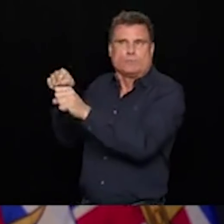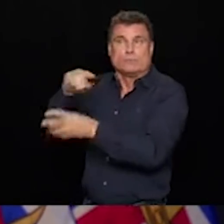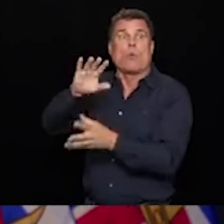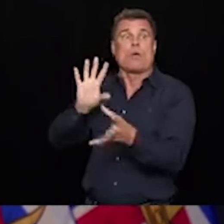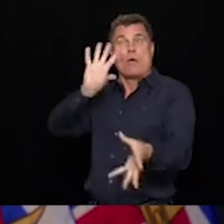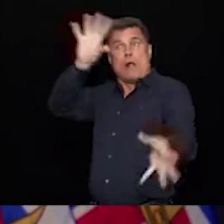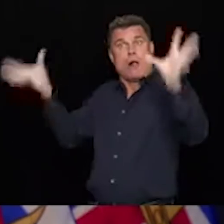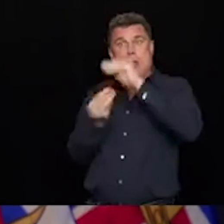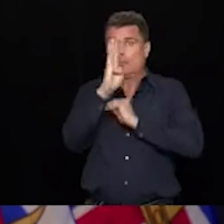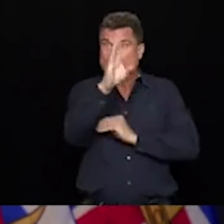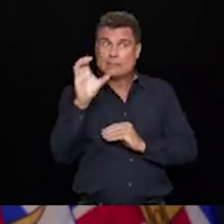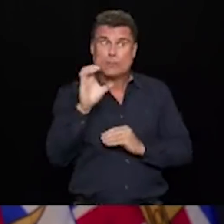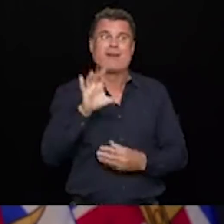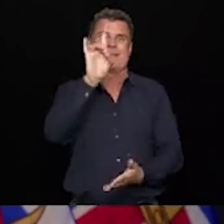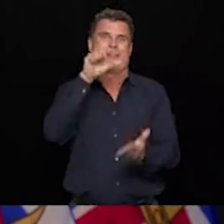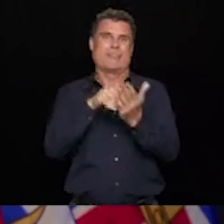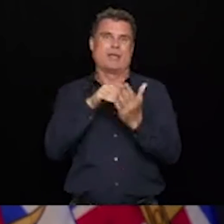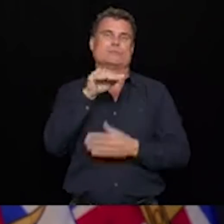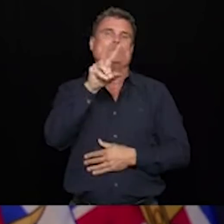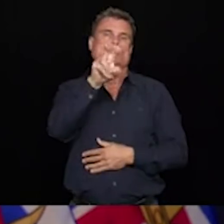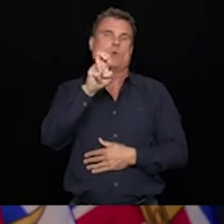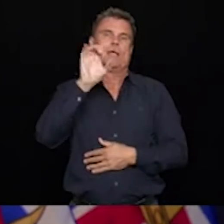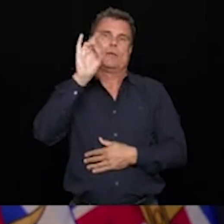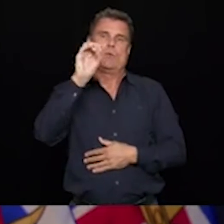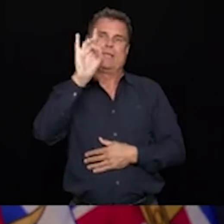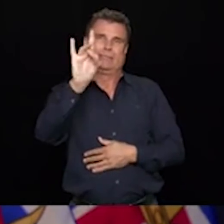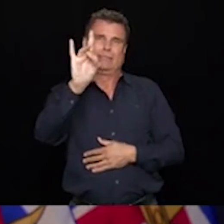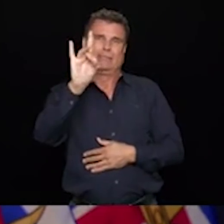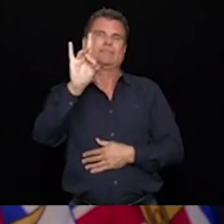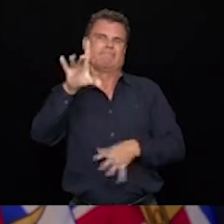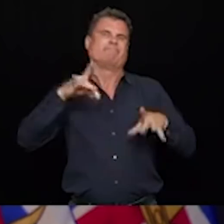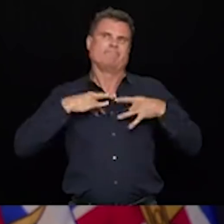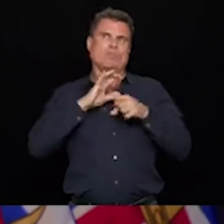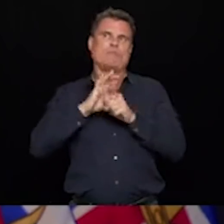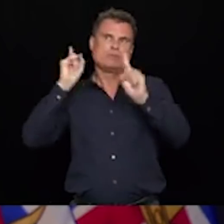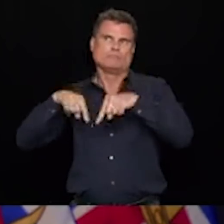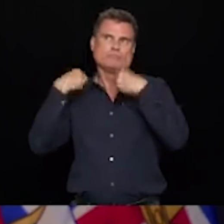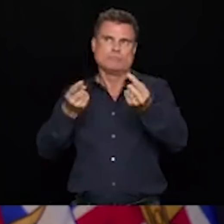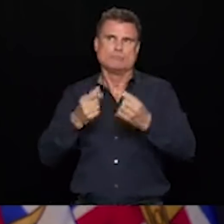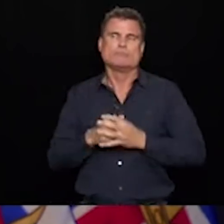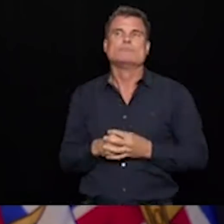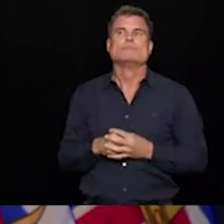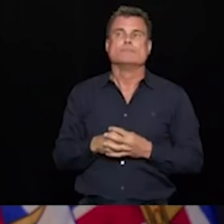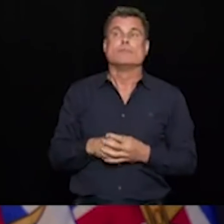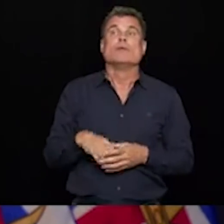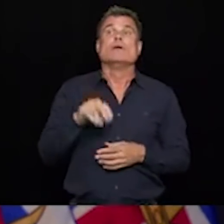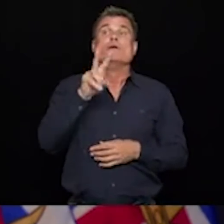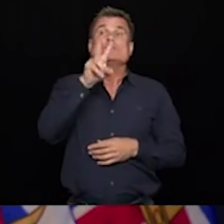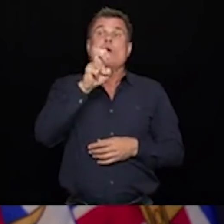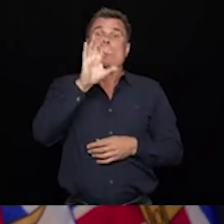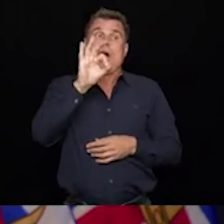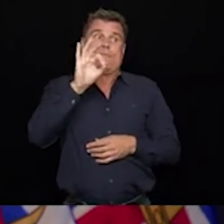people with COVID-19. That includes 2,945 in the Vancouver Coastal Health Region,